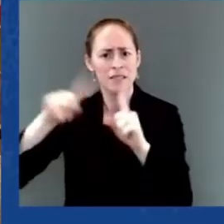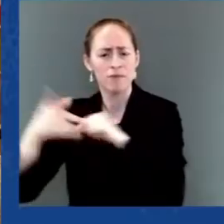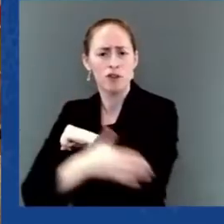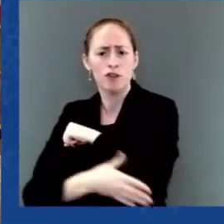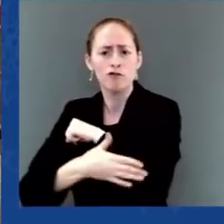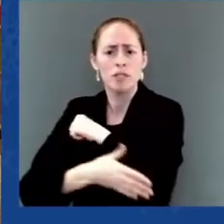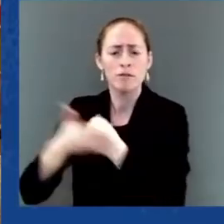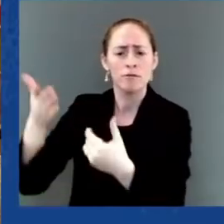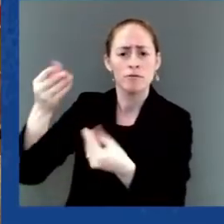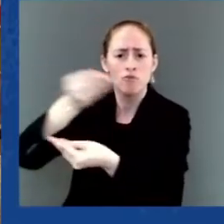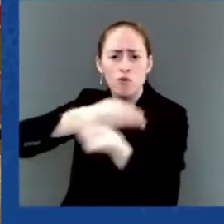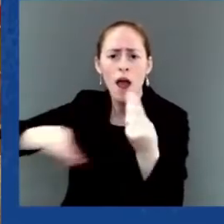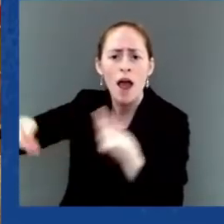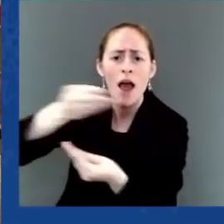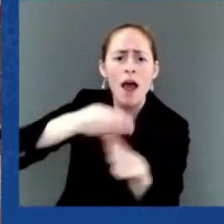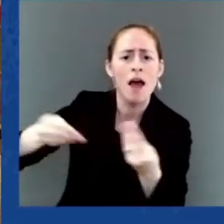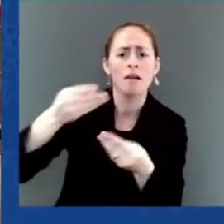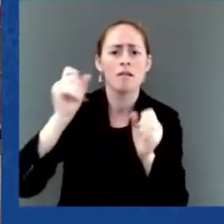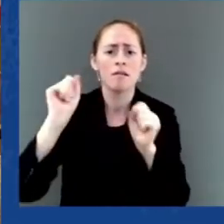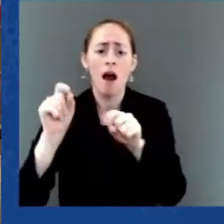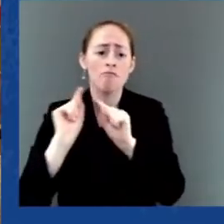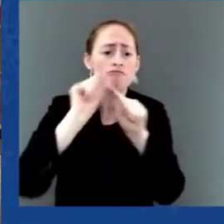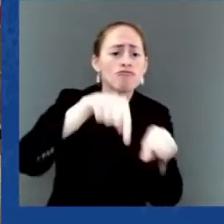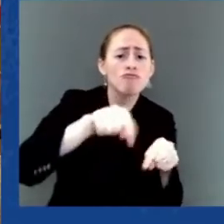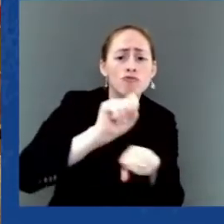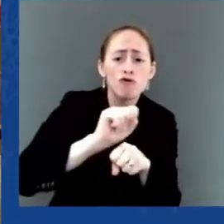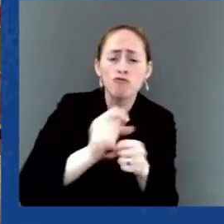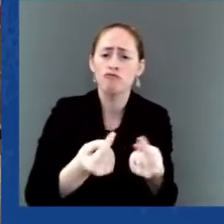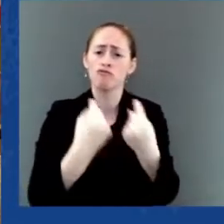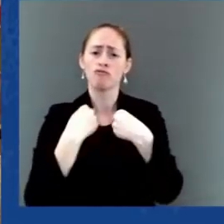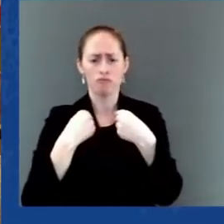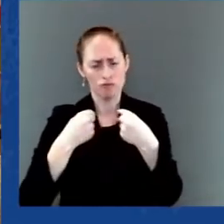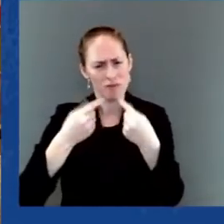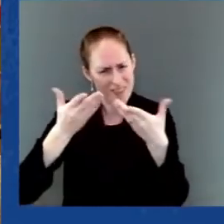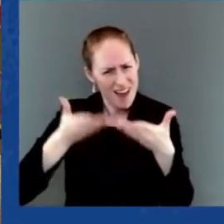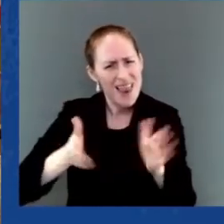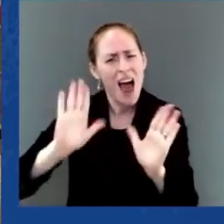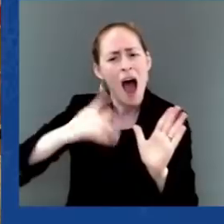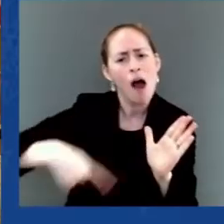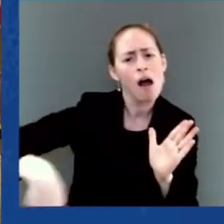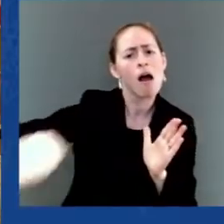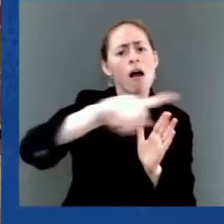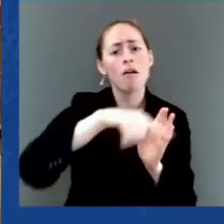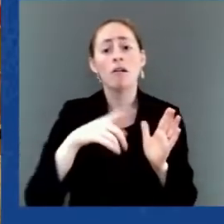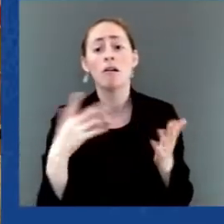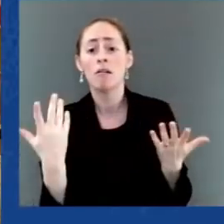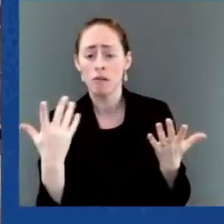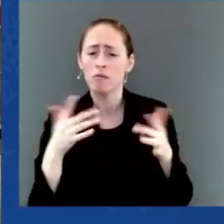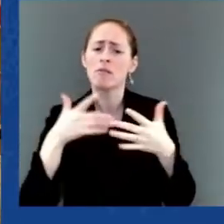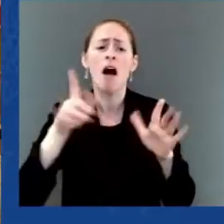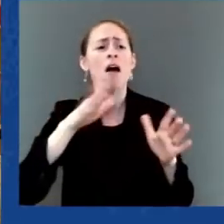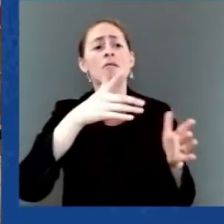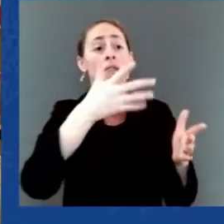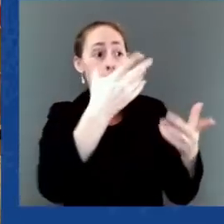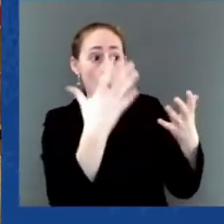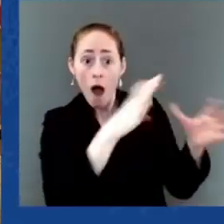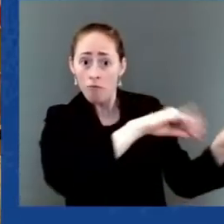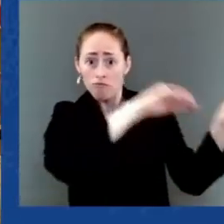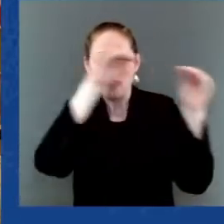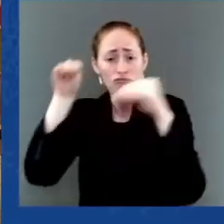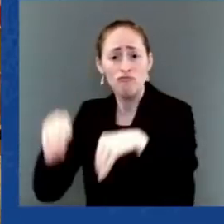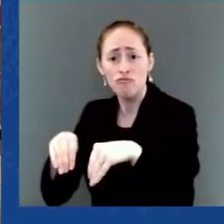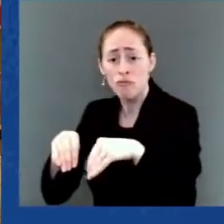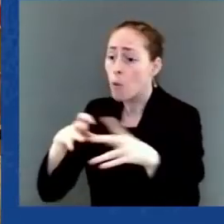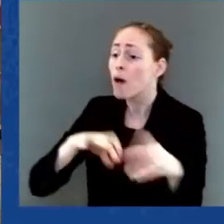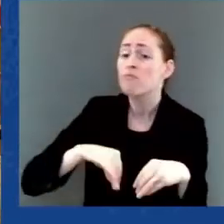the migratory flow? The commercial treaty is a valuable instrument